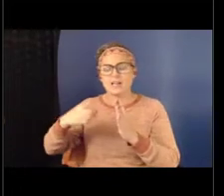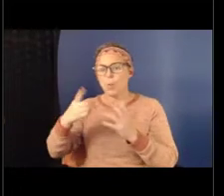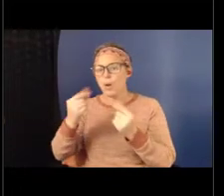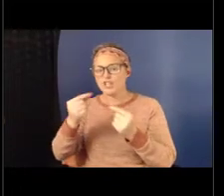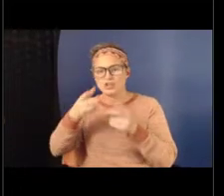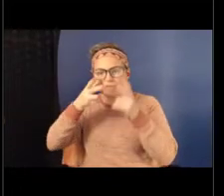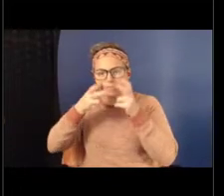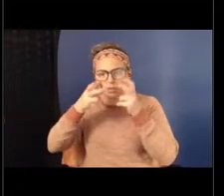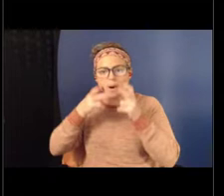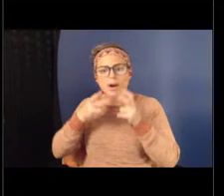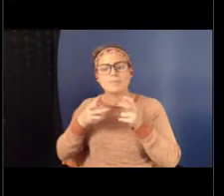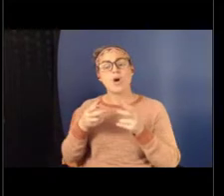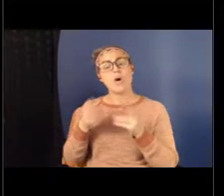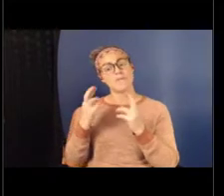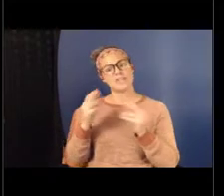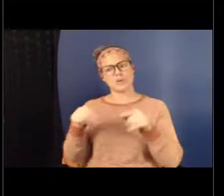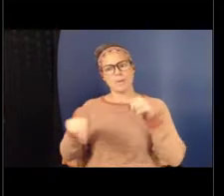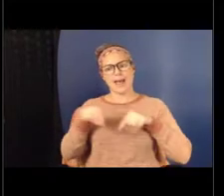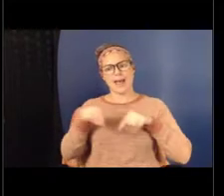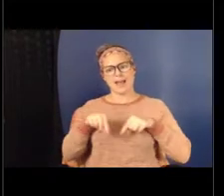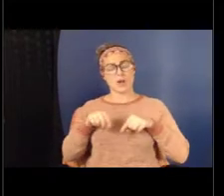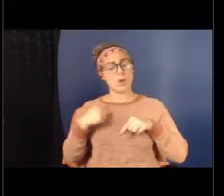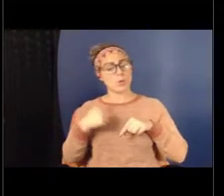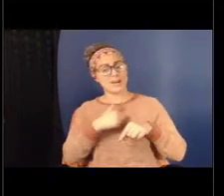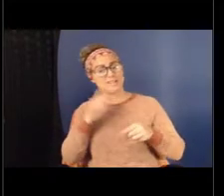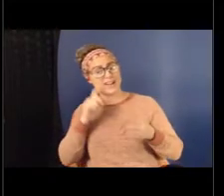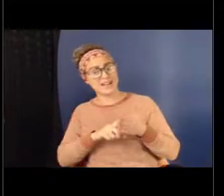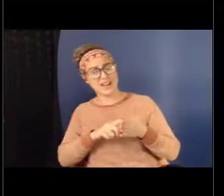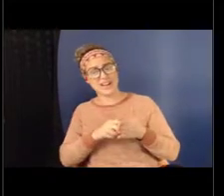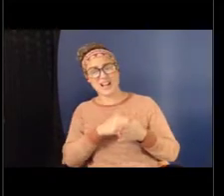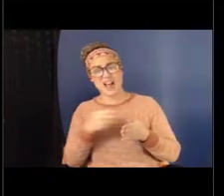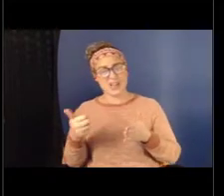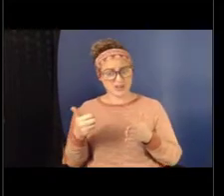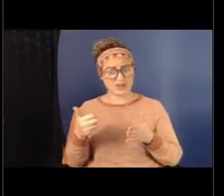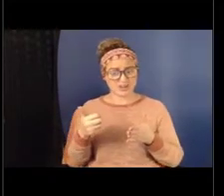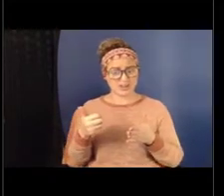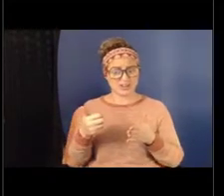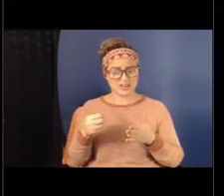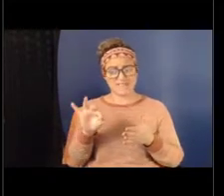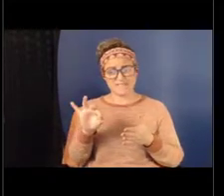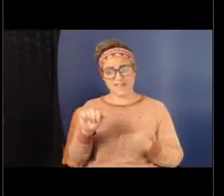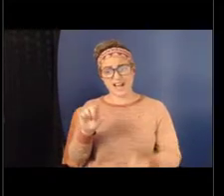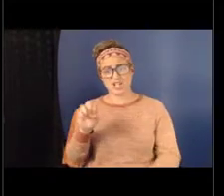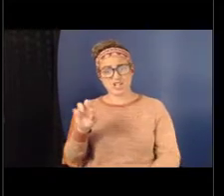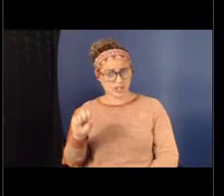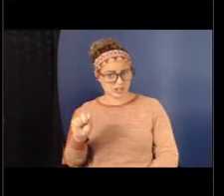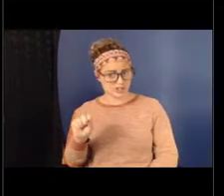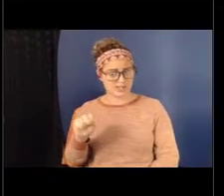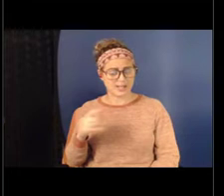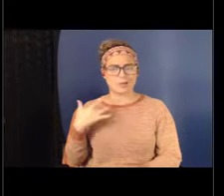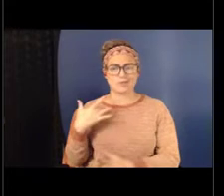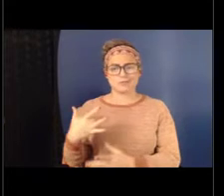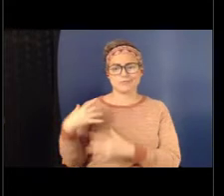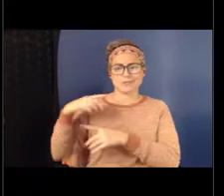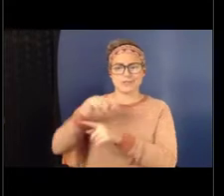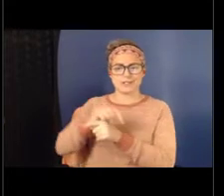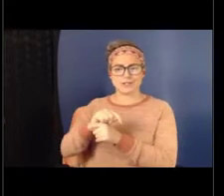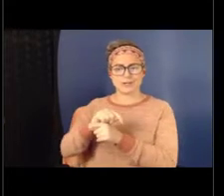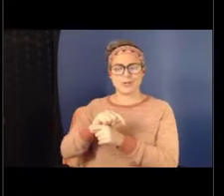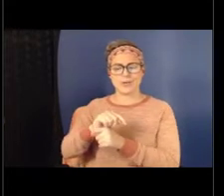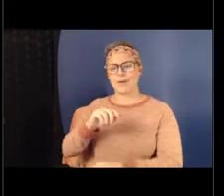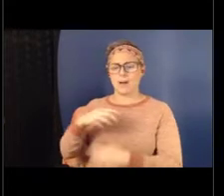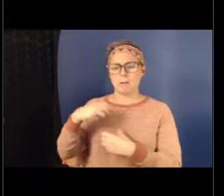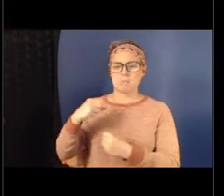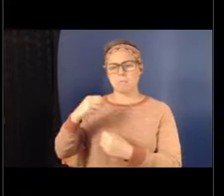identified some other malleable factors. So, traditional masculinity ideologies is